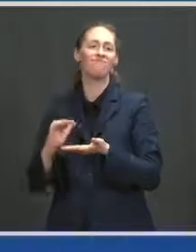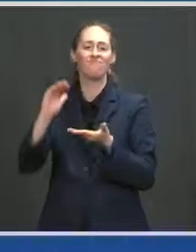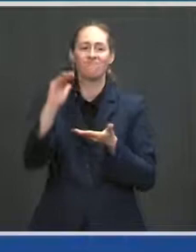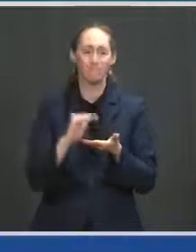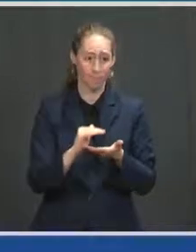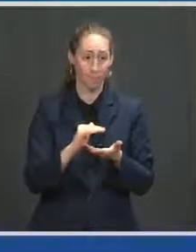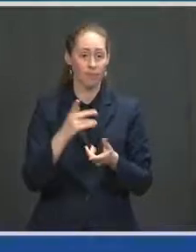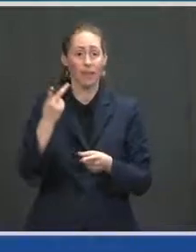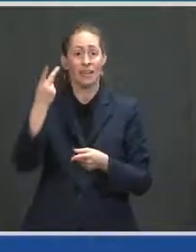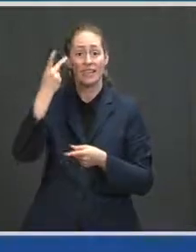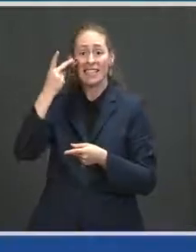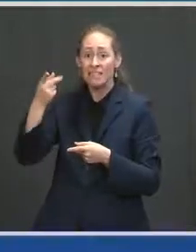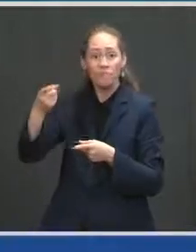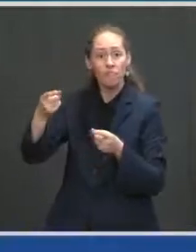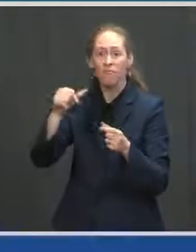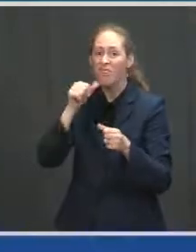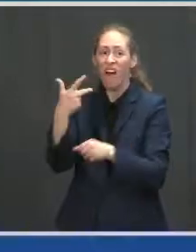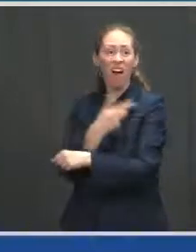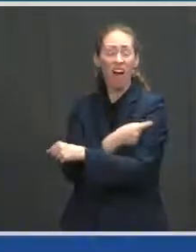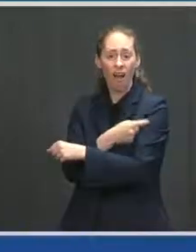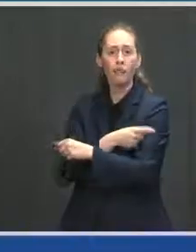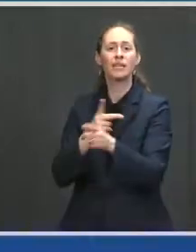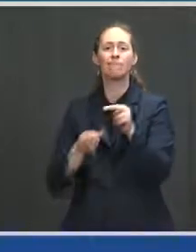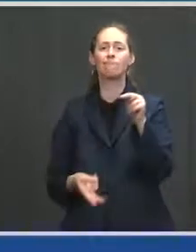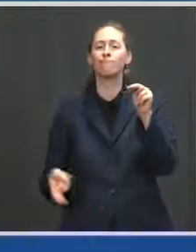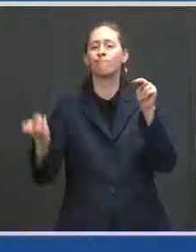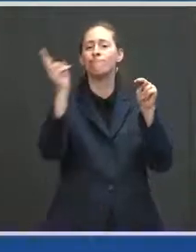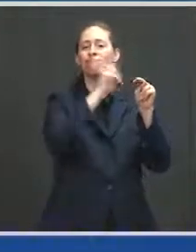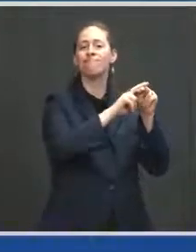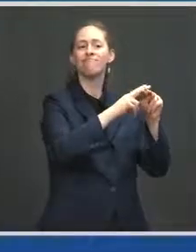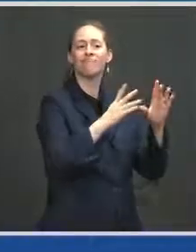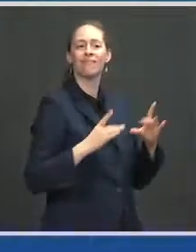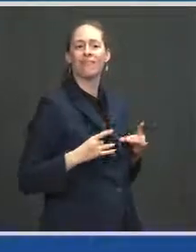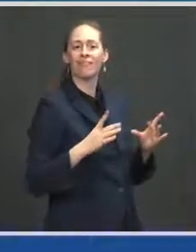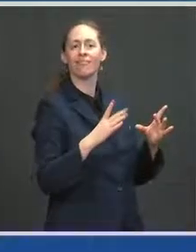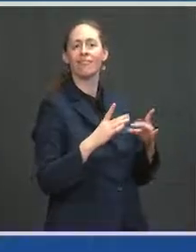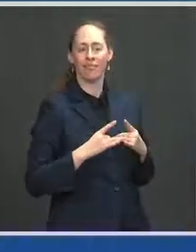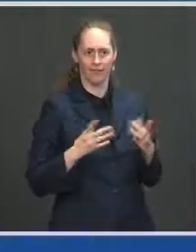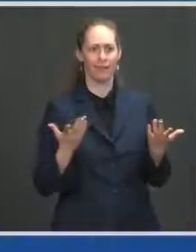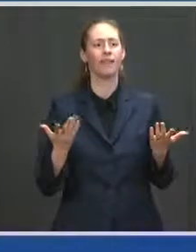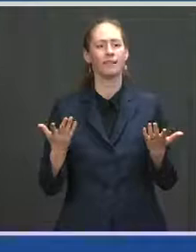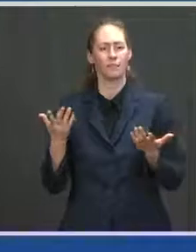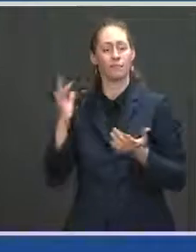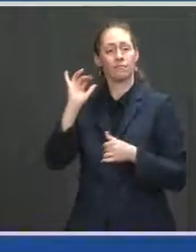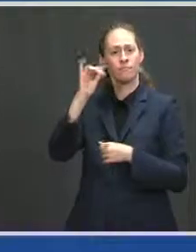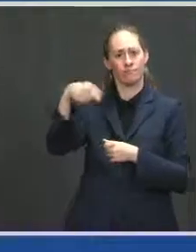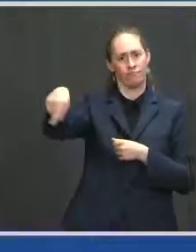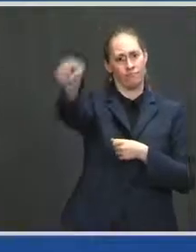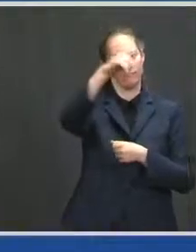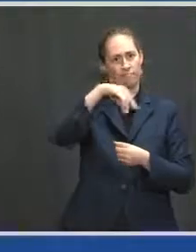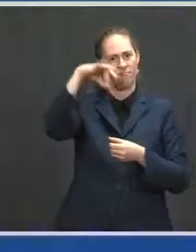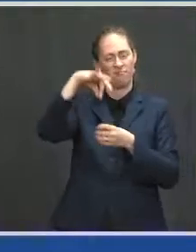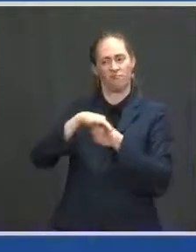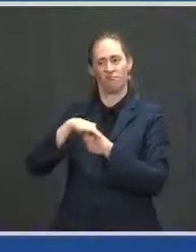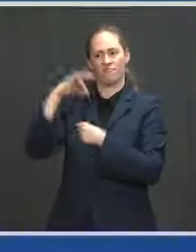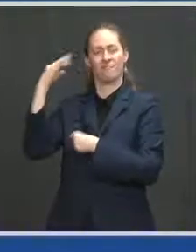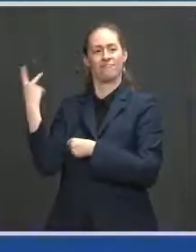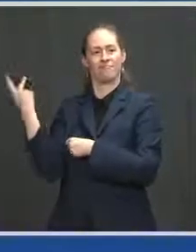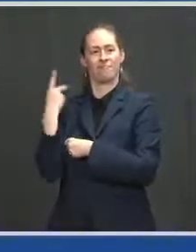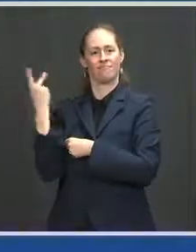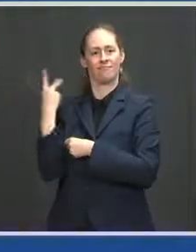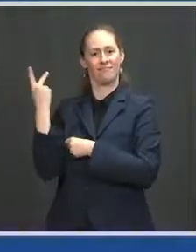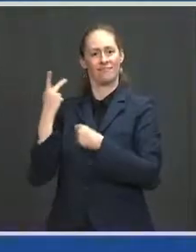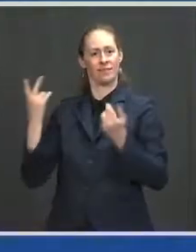You know, we were elected to be President and Vice President for all Americans. And I don't want to see the country that is already too divided become